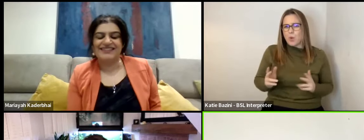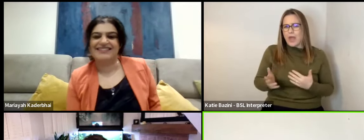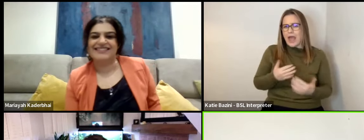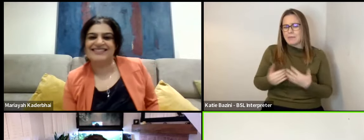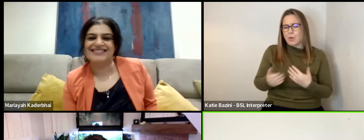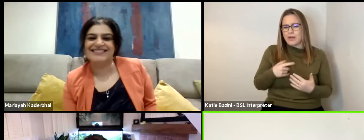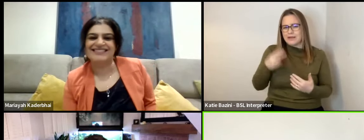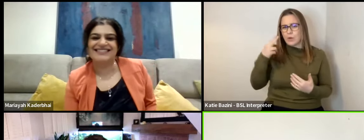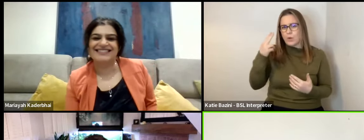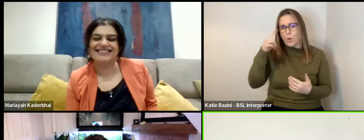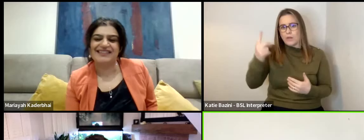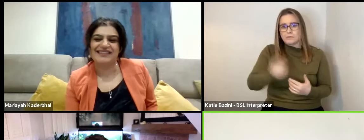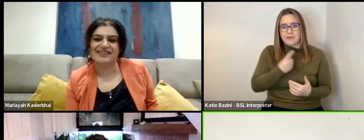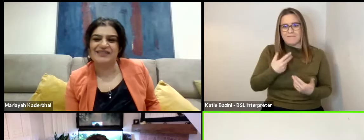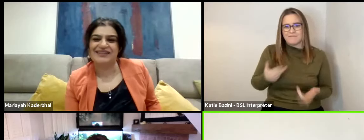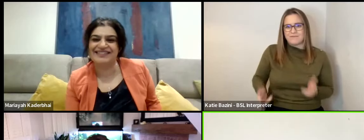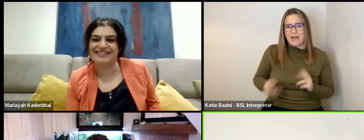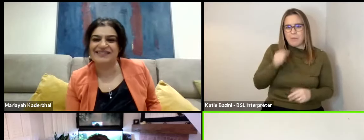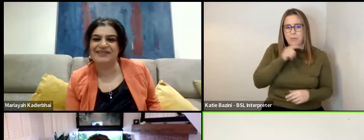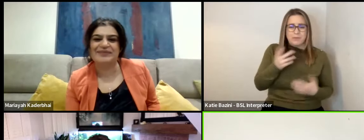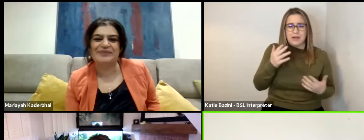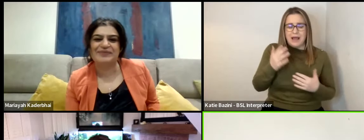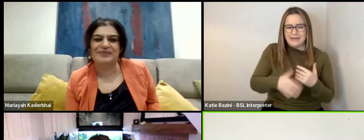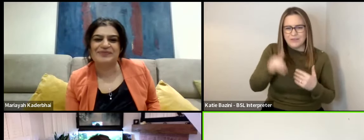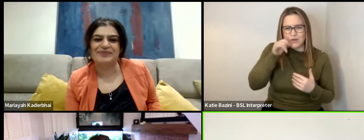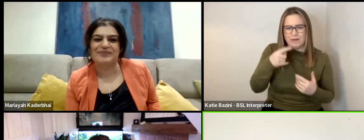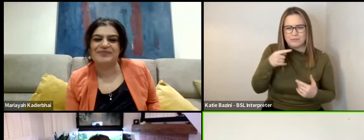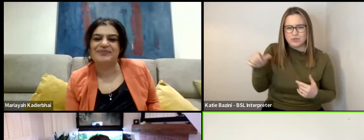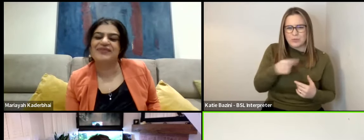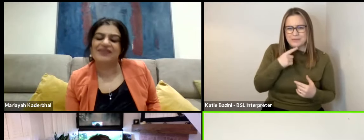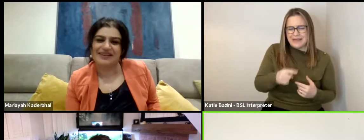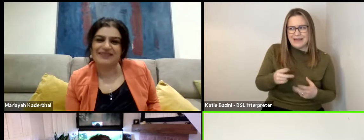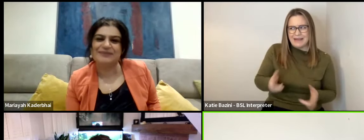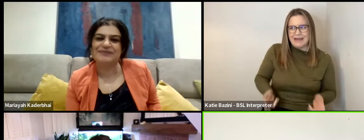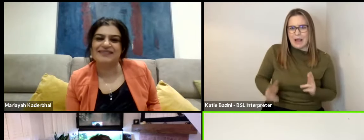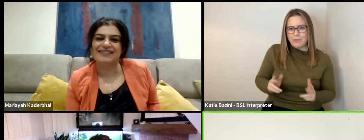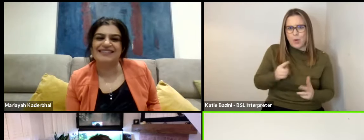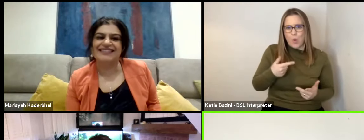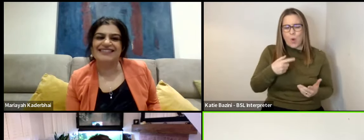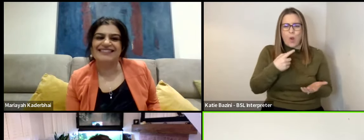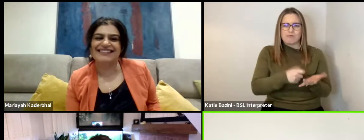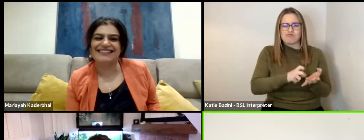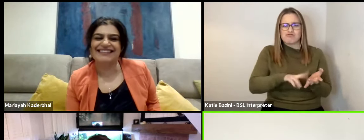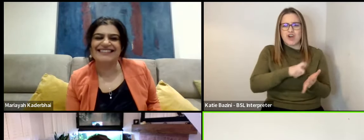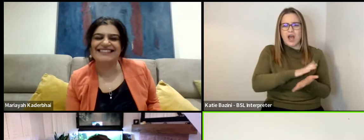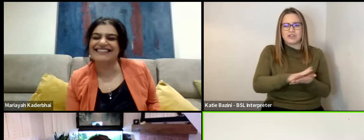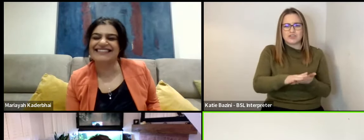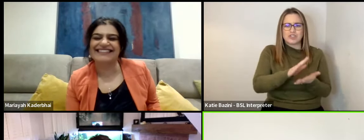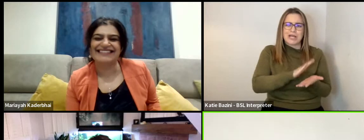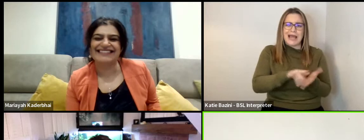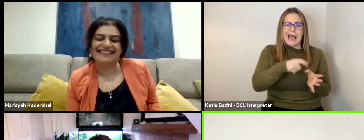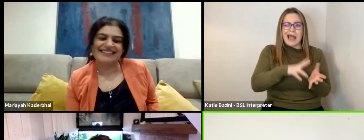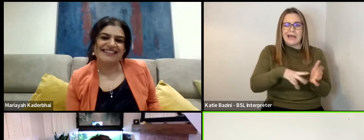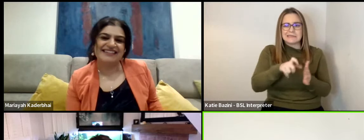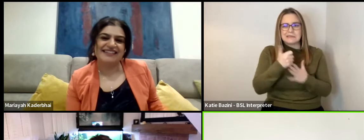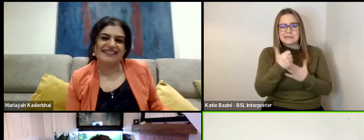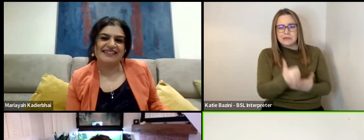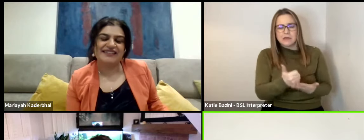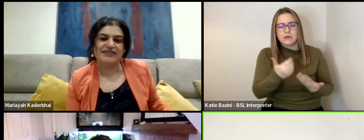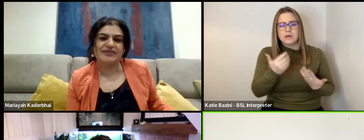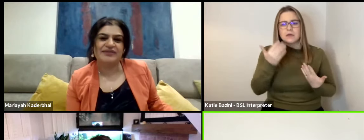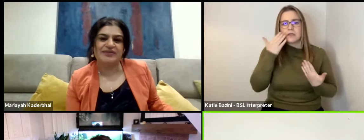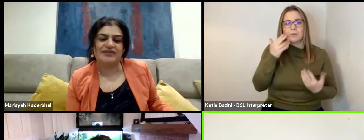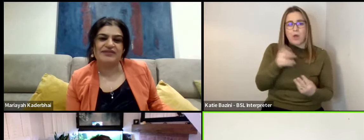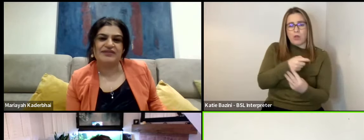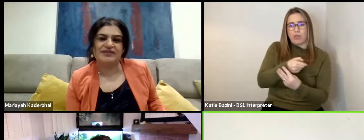cowboy, calls himself a cowboy, but anyway, so I always hesitate. Ranch hand is I think the term I'm supposed to say, but, you know, he was, the